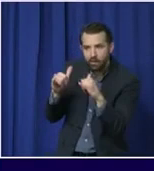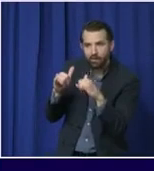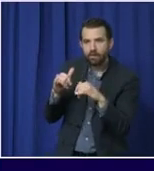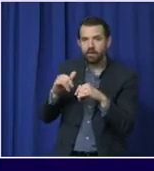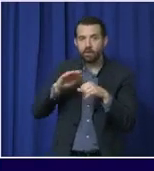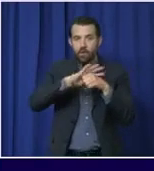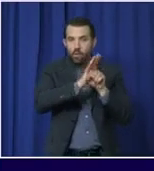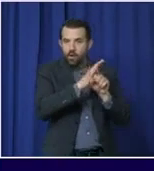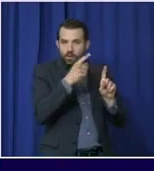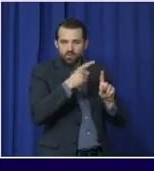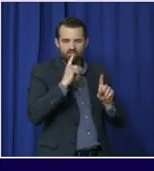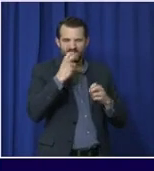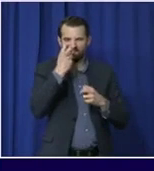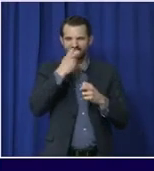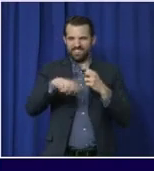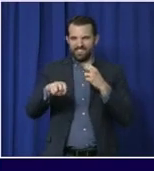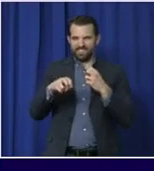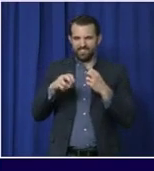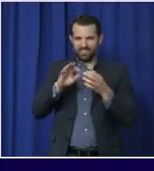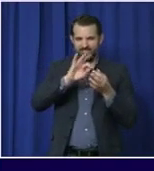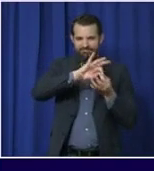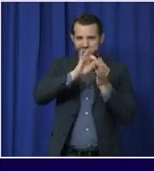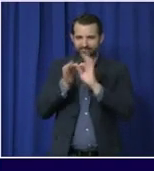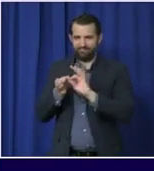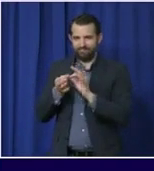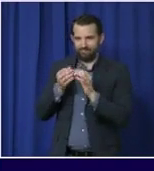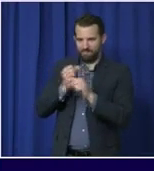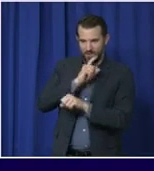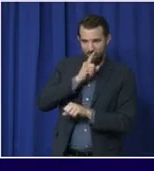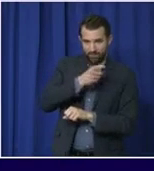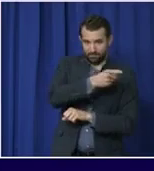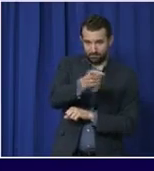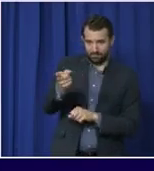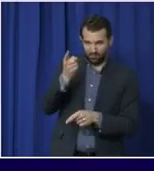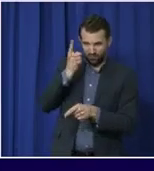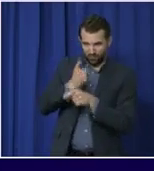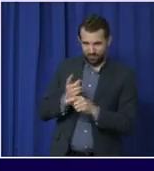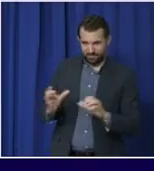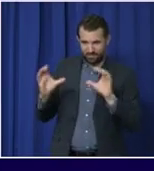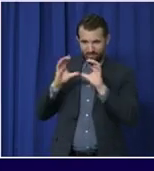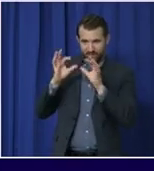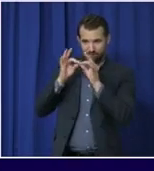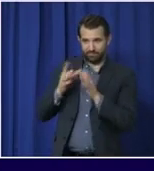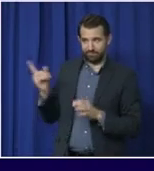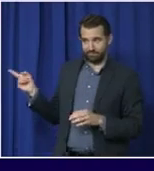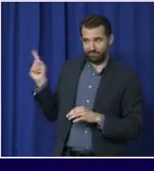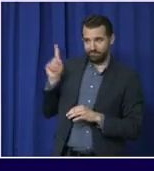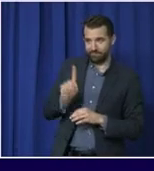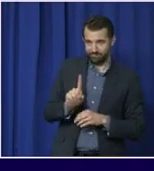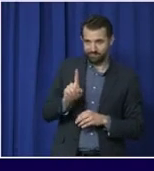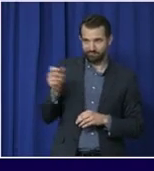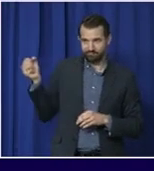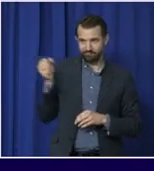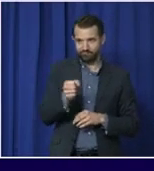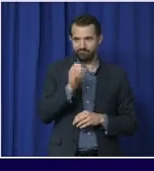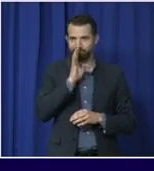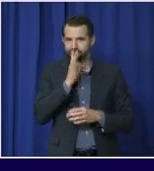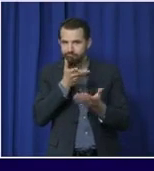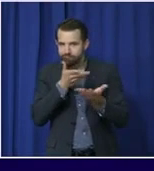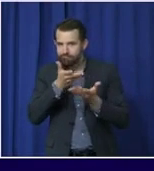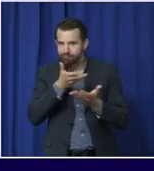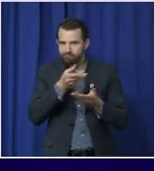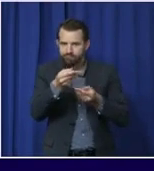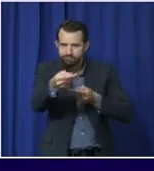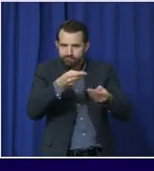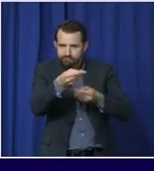not translate so well that's why we make sure we use certified medical translators for that work not just someone